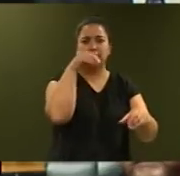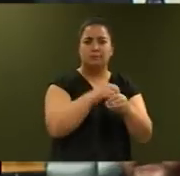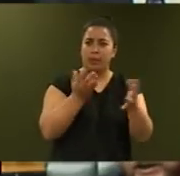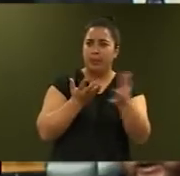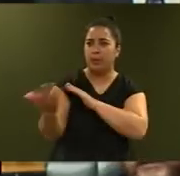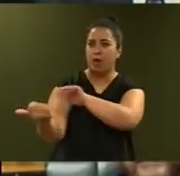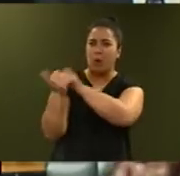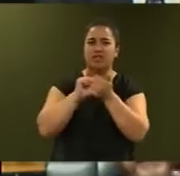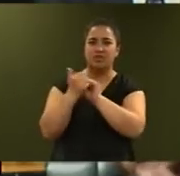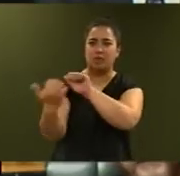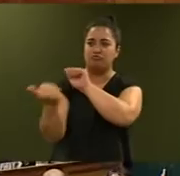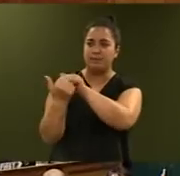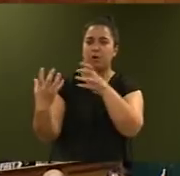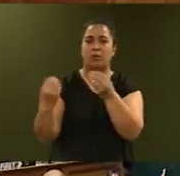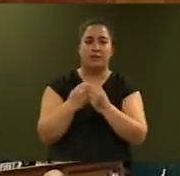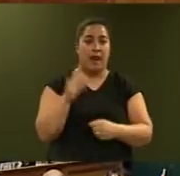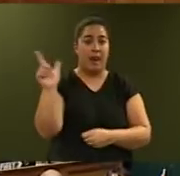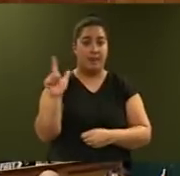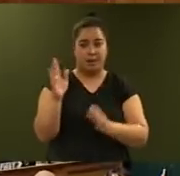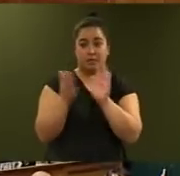between Labour and New Zealand First.